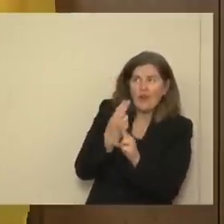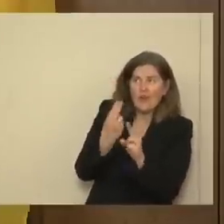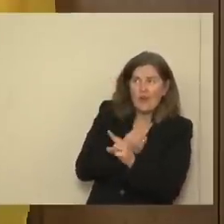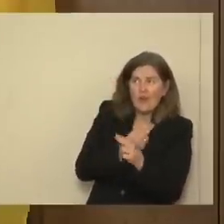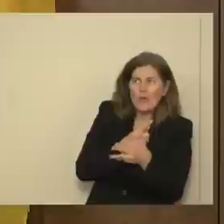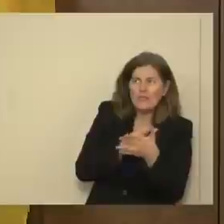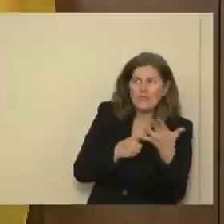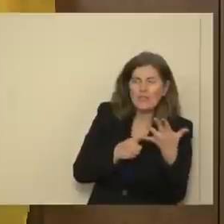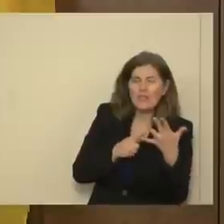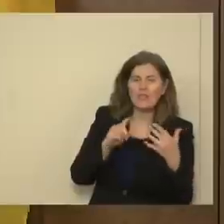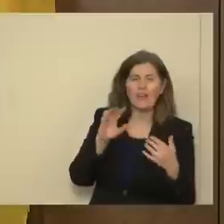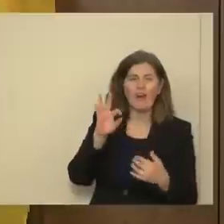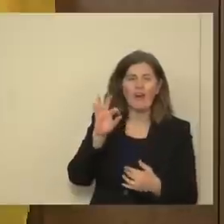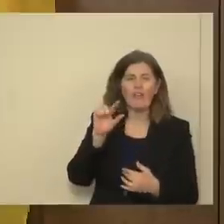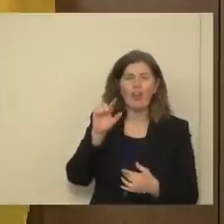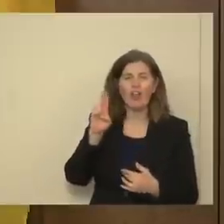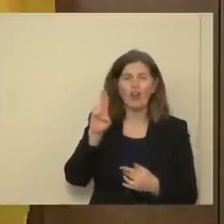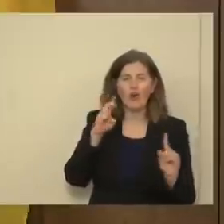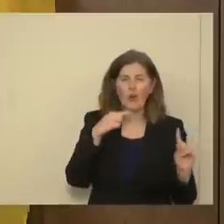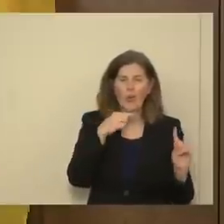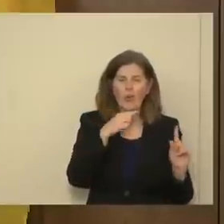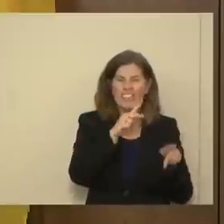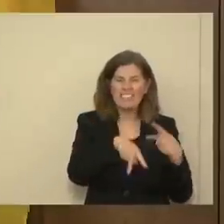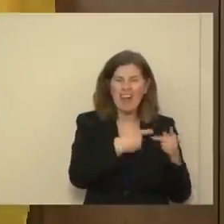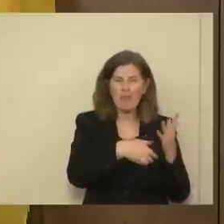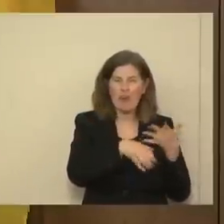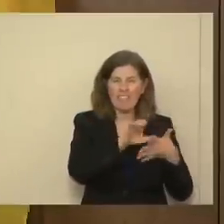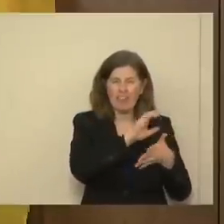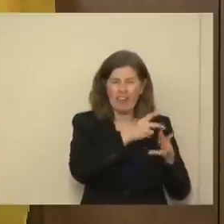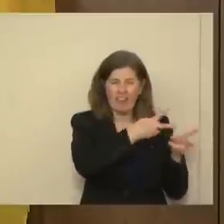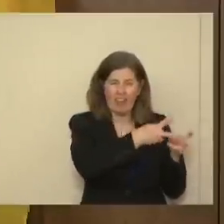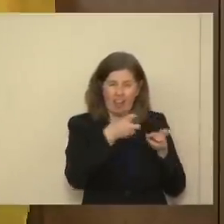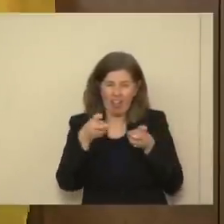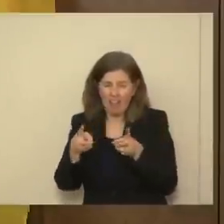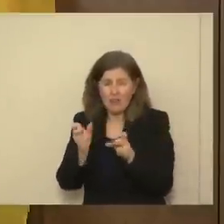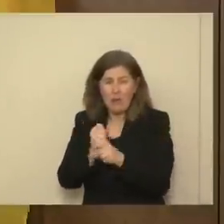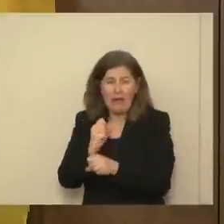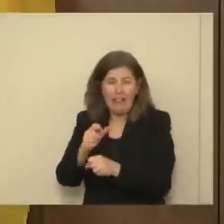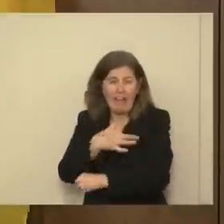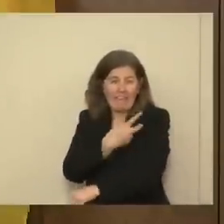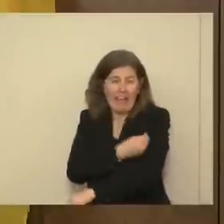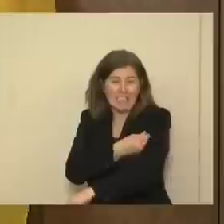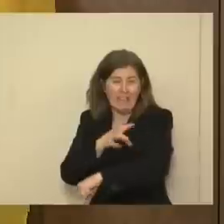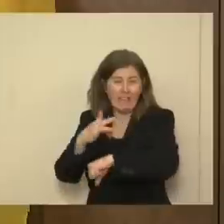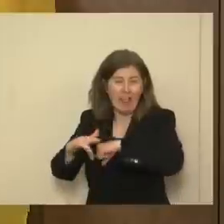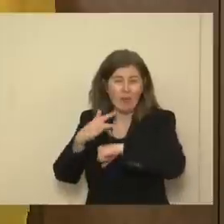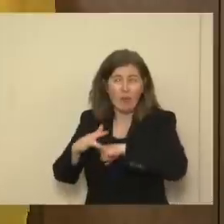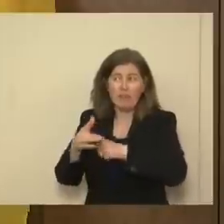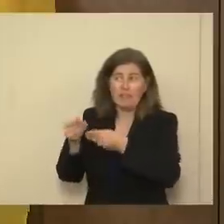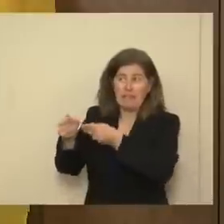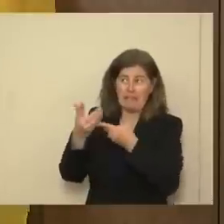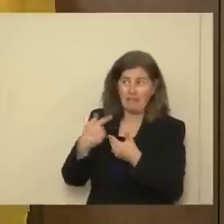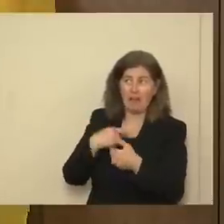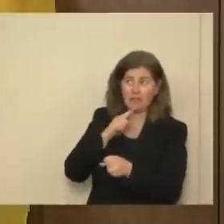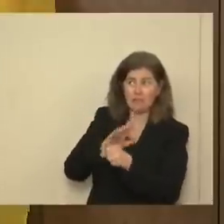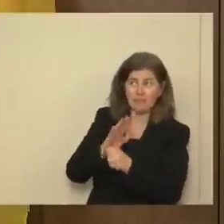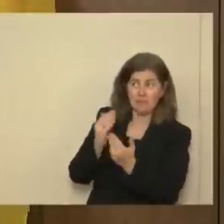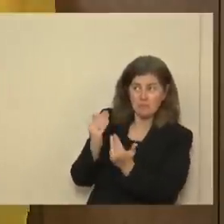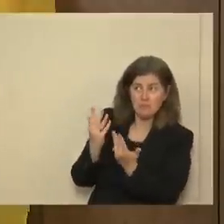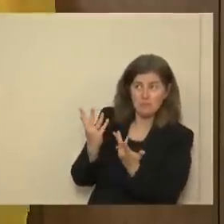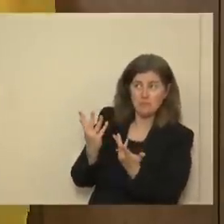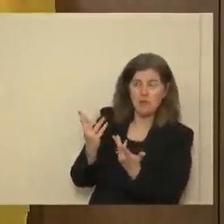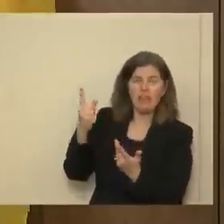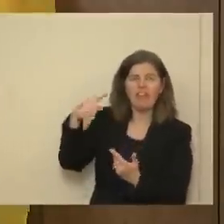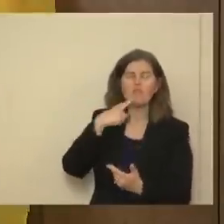influenza-type criteria in making that vaccine available and to give us assurances, because they've